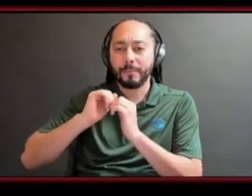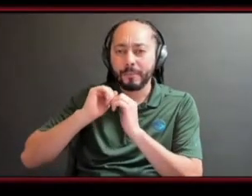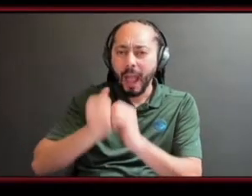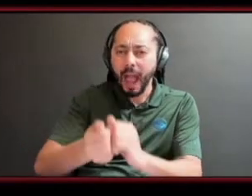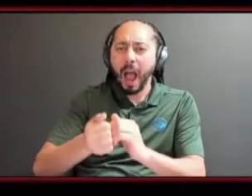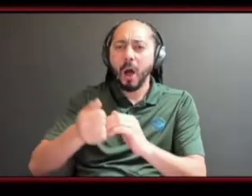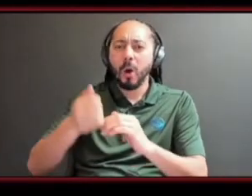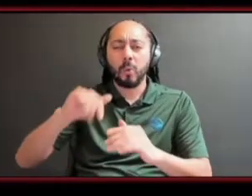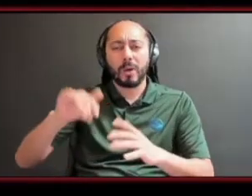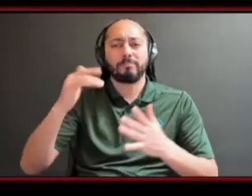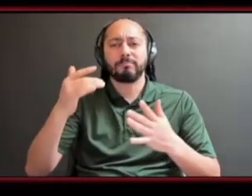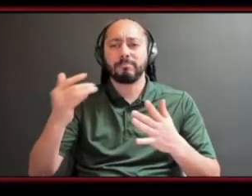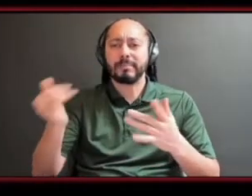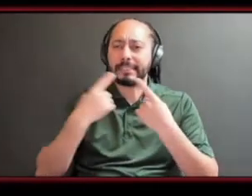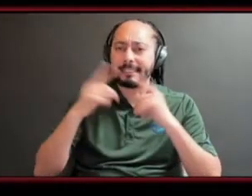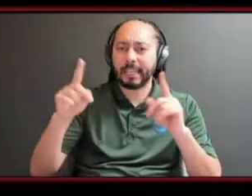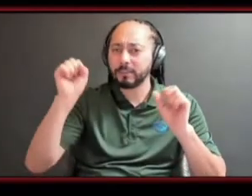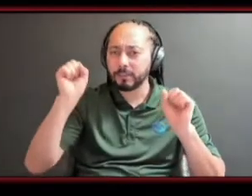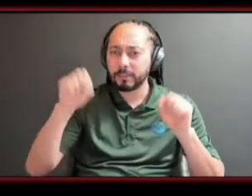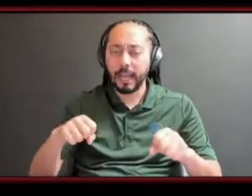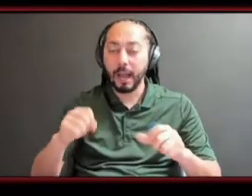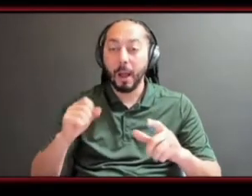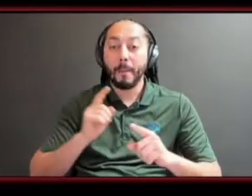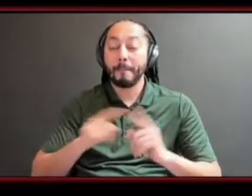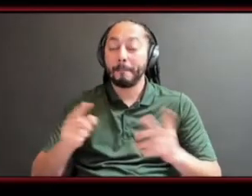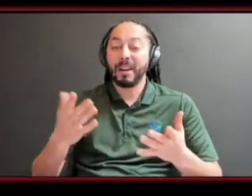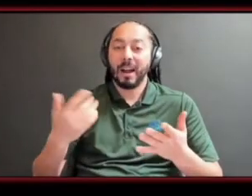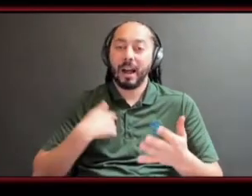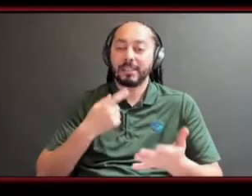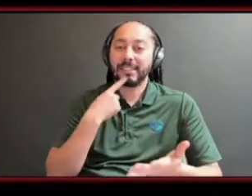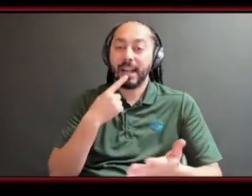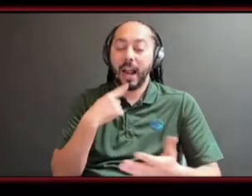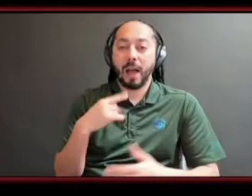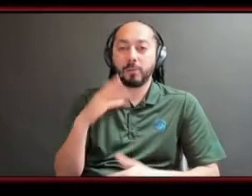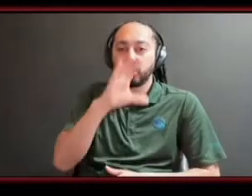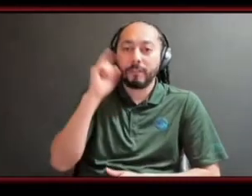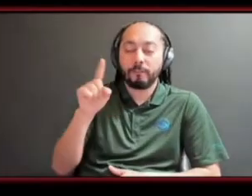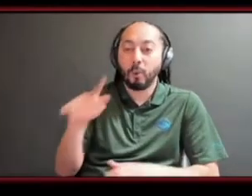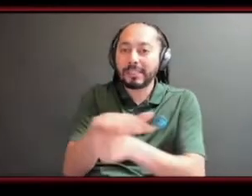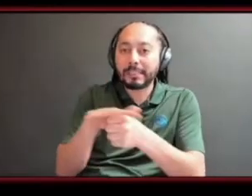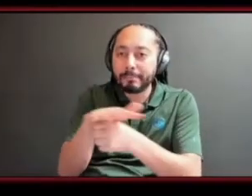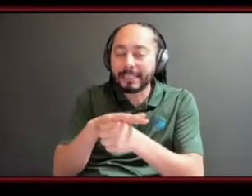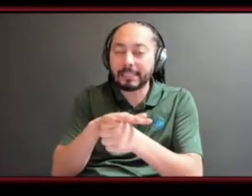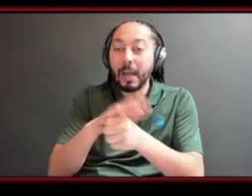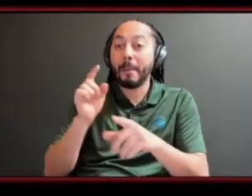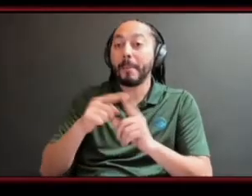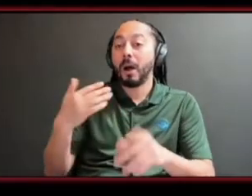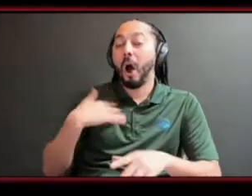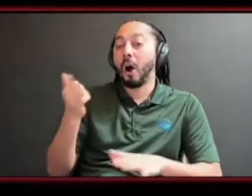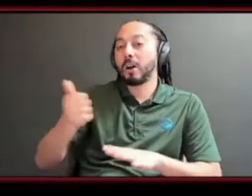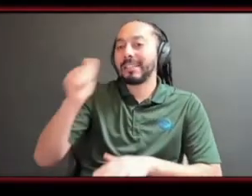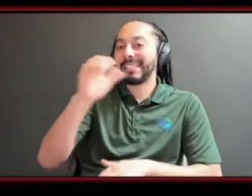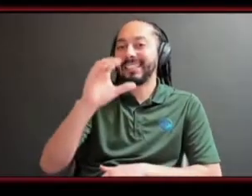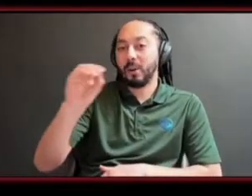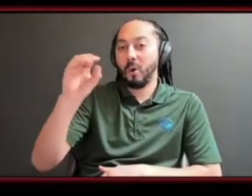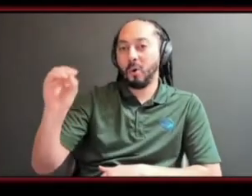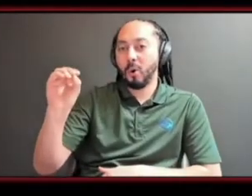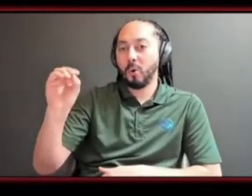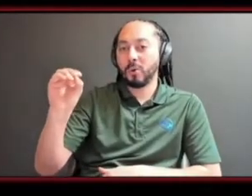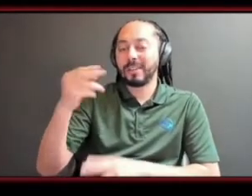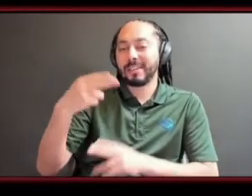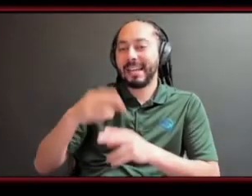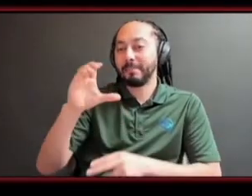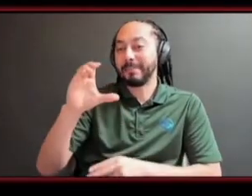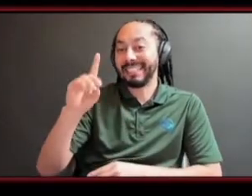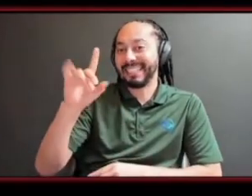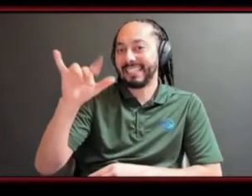you said you know i was looking for space and we i have our coo cindy who is white and they would speak to